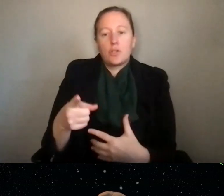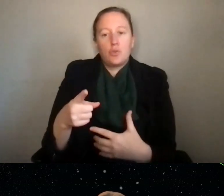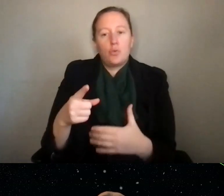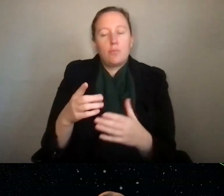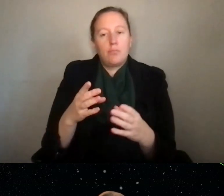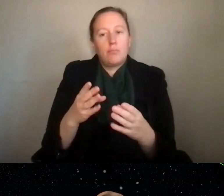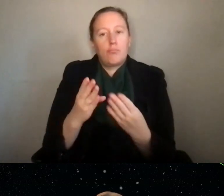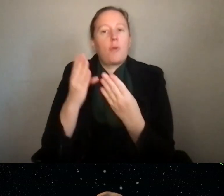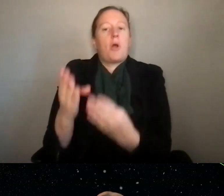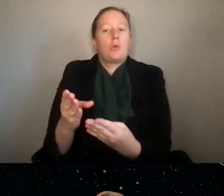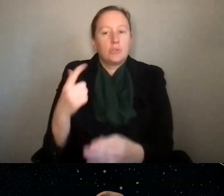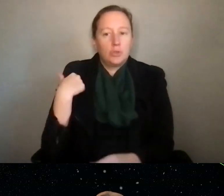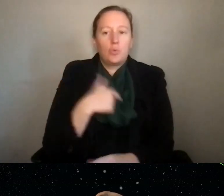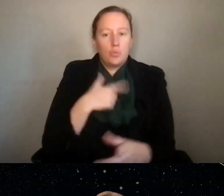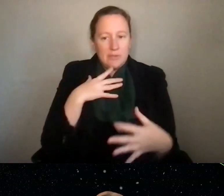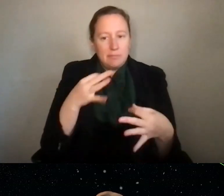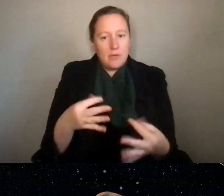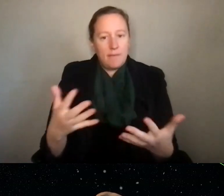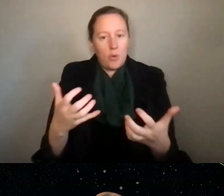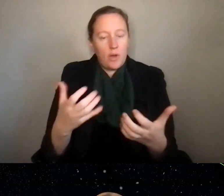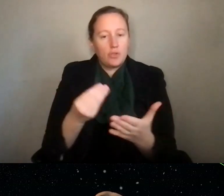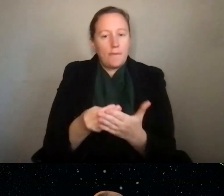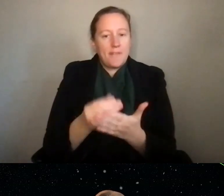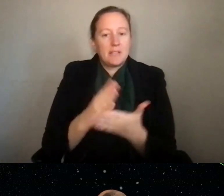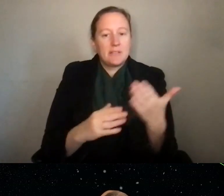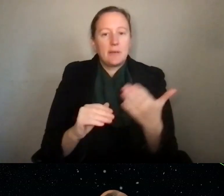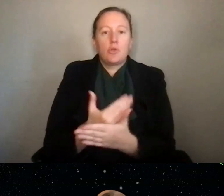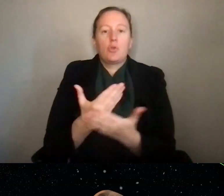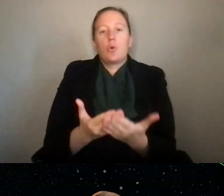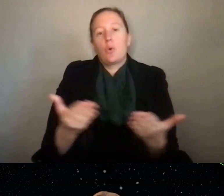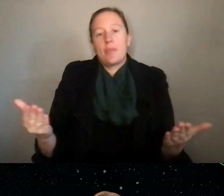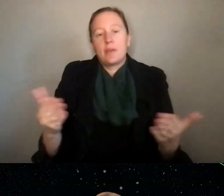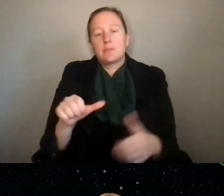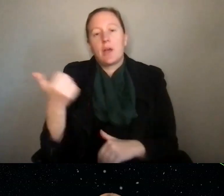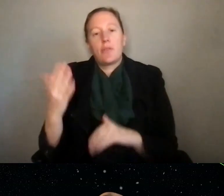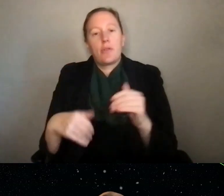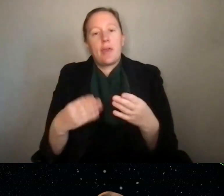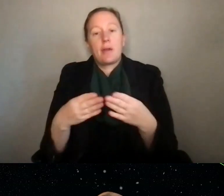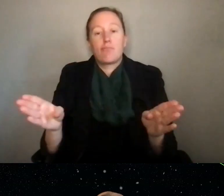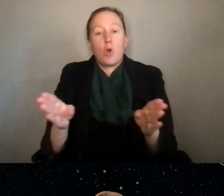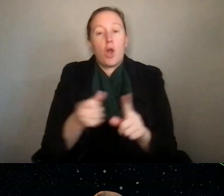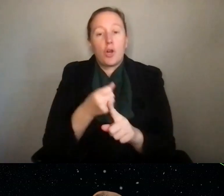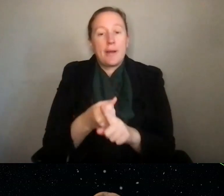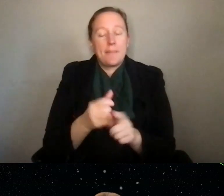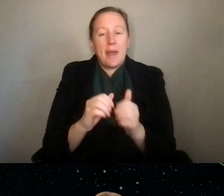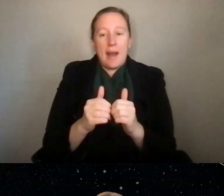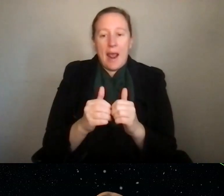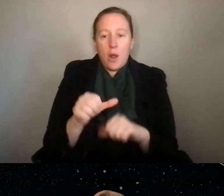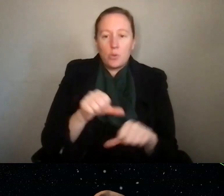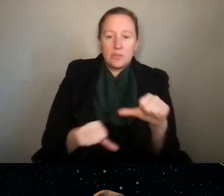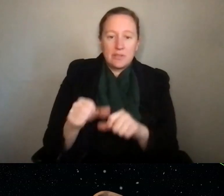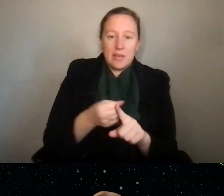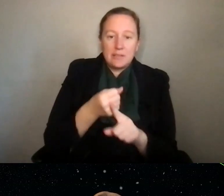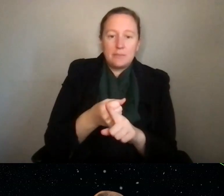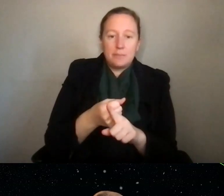But we certainly want to fund some new things. Otherwise, the concept of broader impacts and how our science impact society